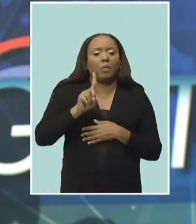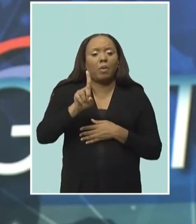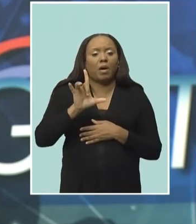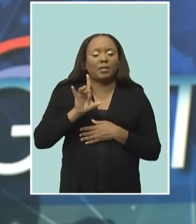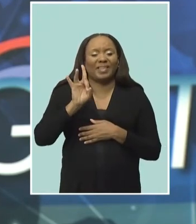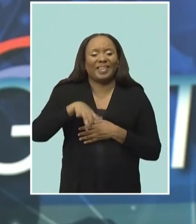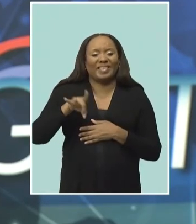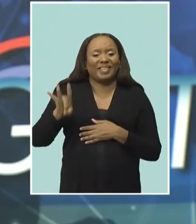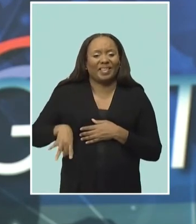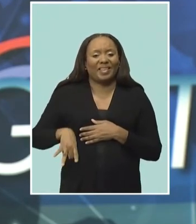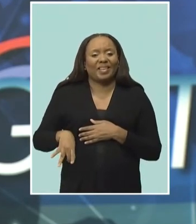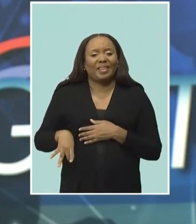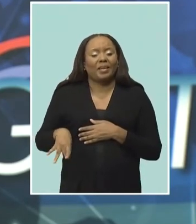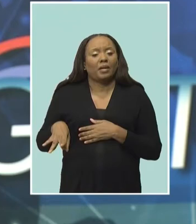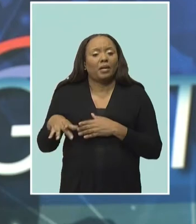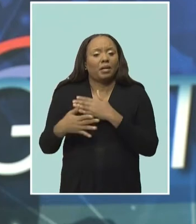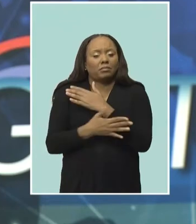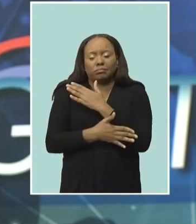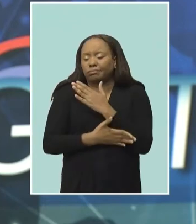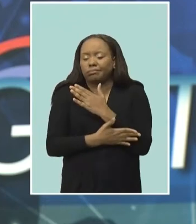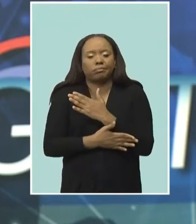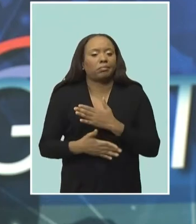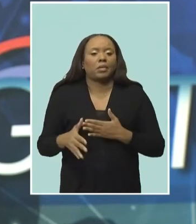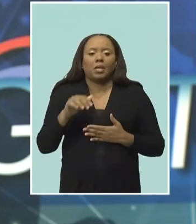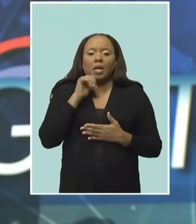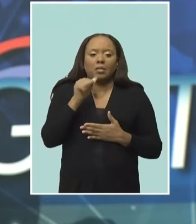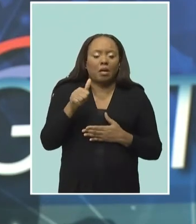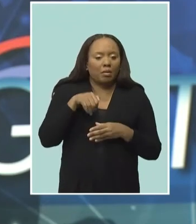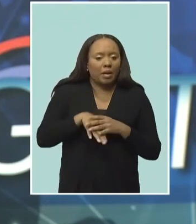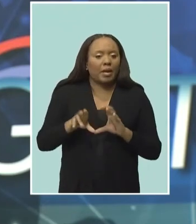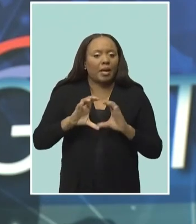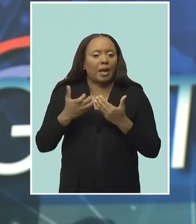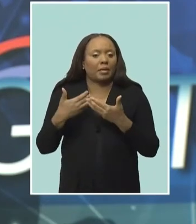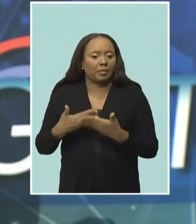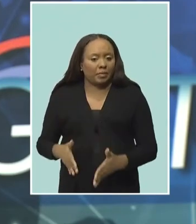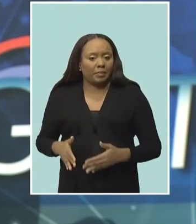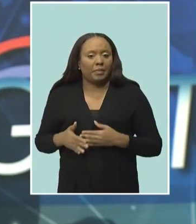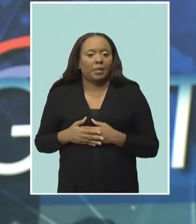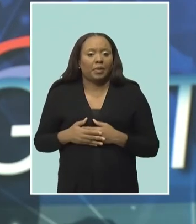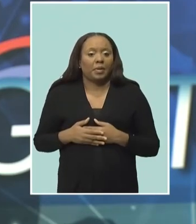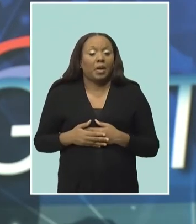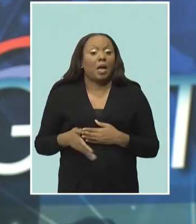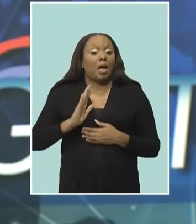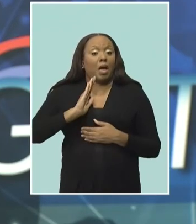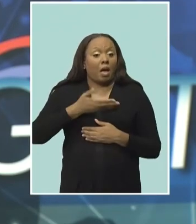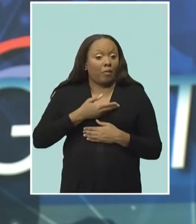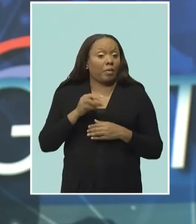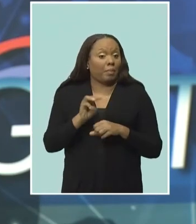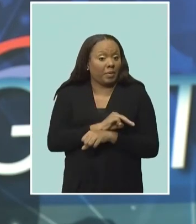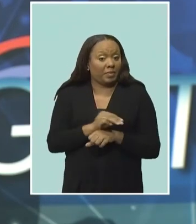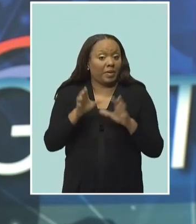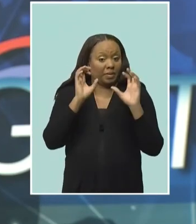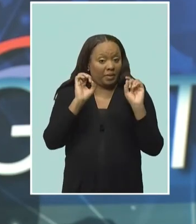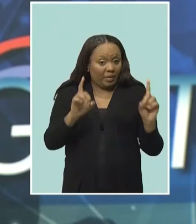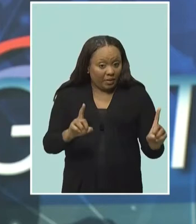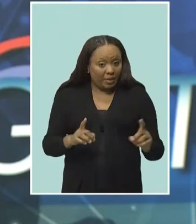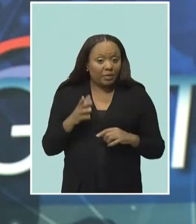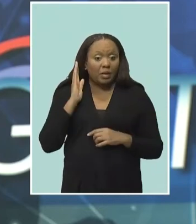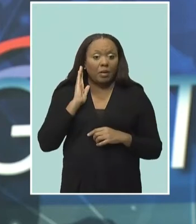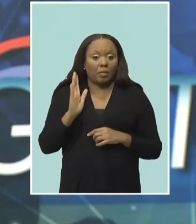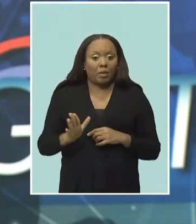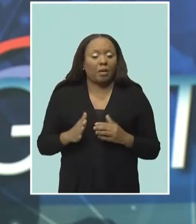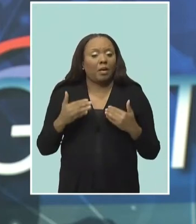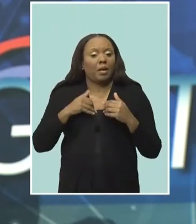causing lasting effects on the education of an entire generation to this end. The Ministry of Education, Technological and Vocational